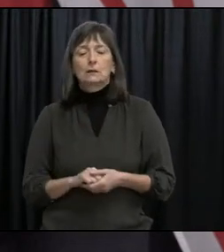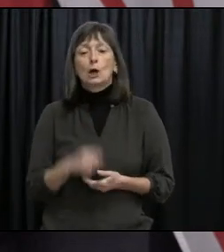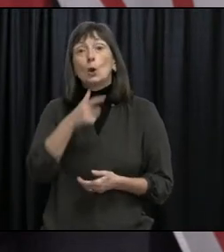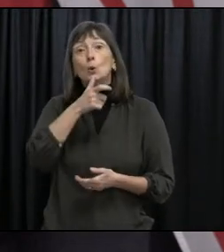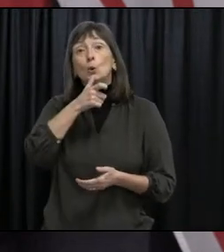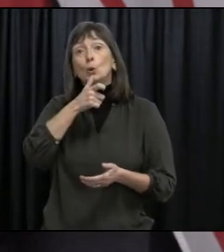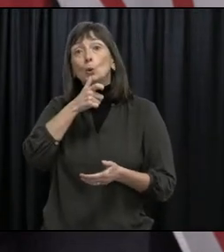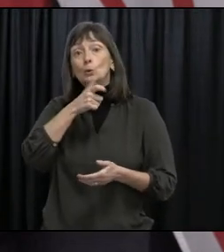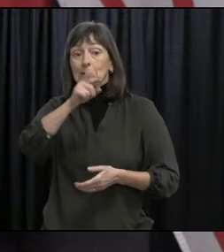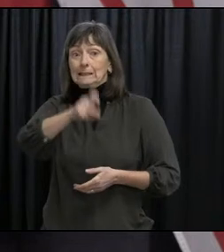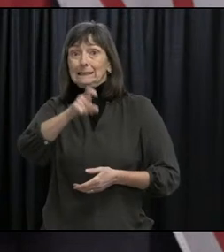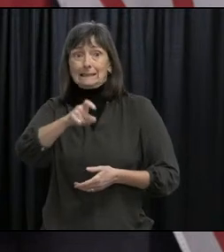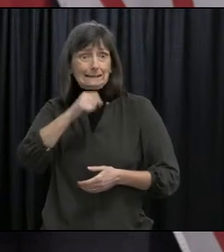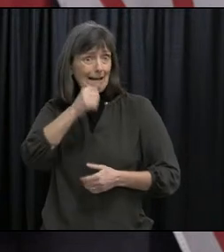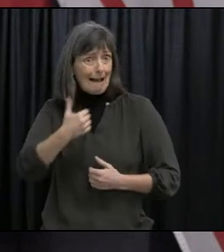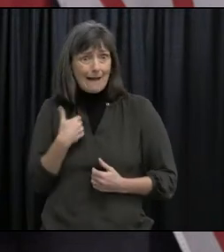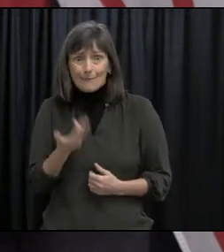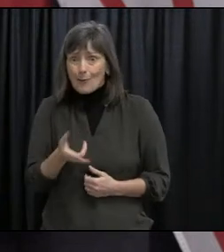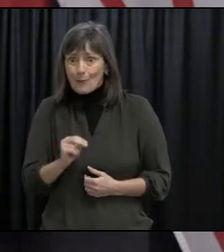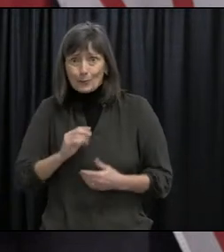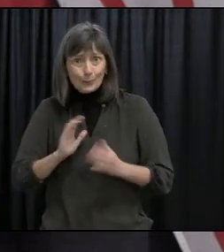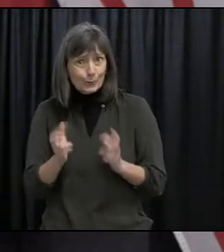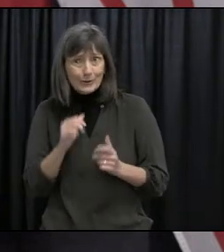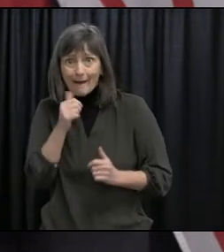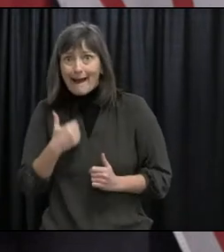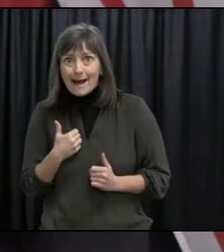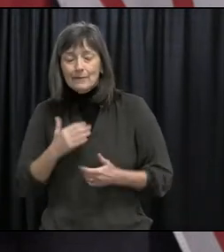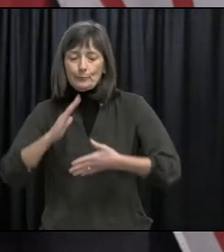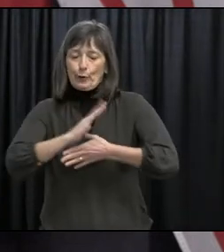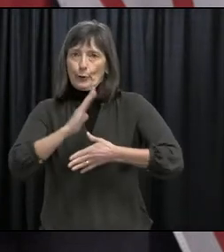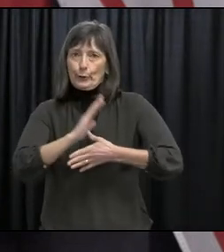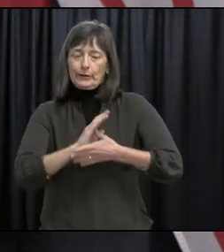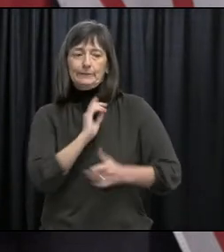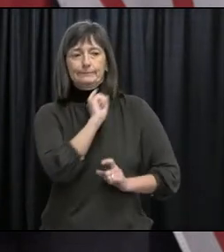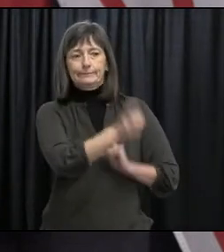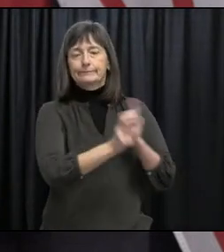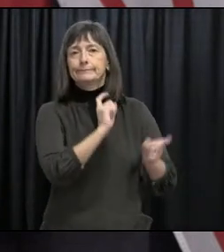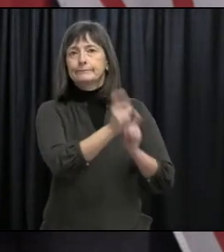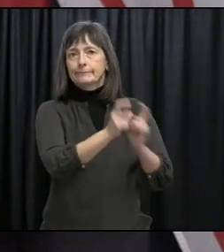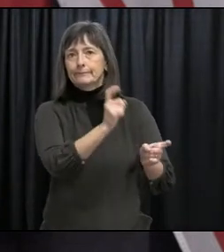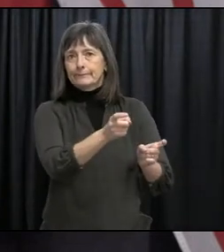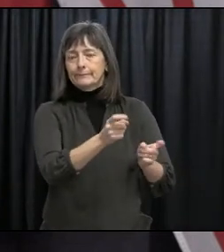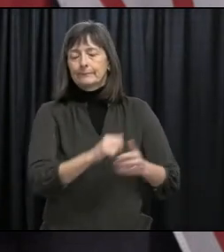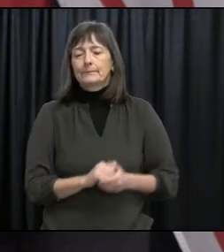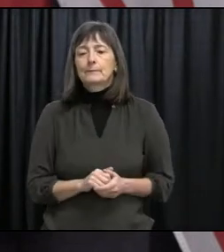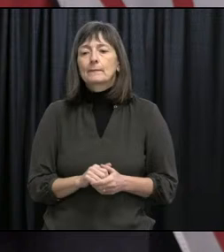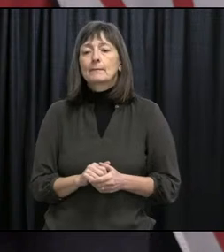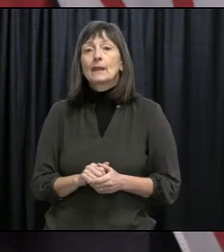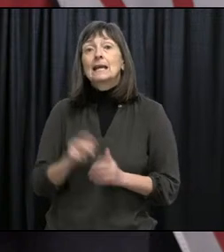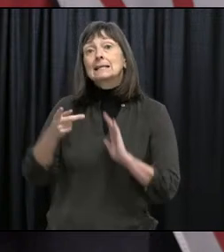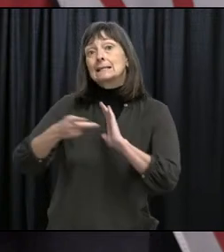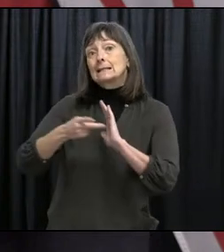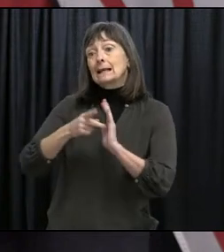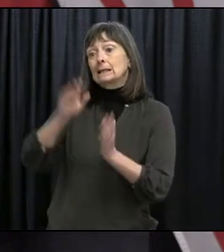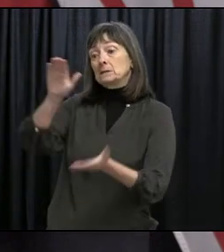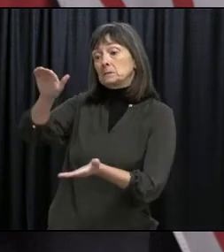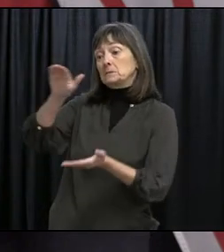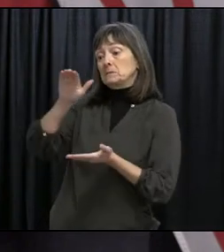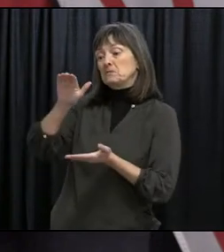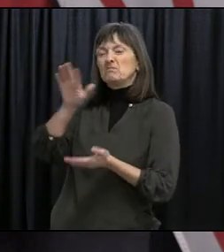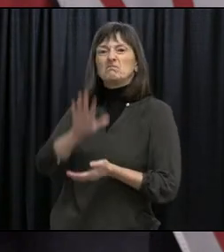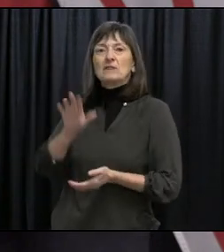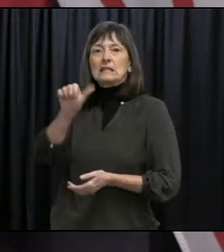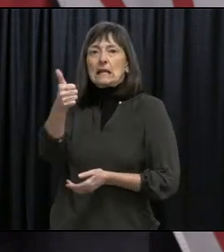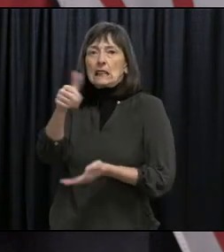families who don't have their own devices available. We are also expecting another order of more than 10,000